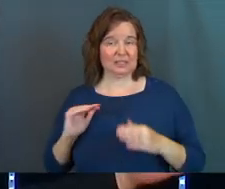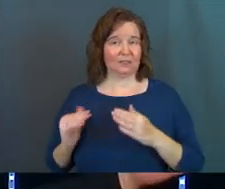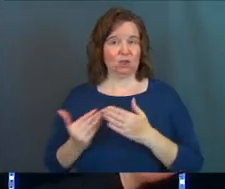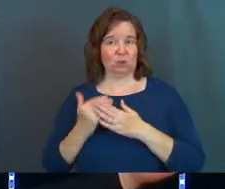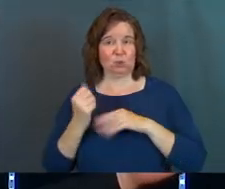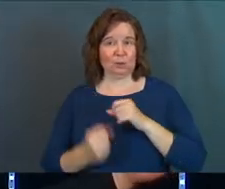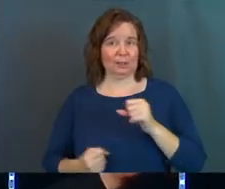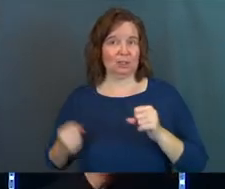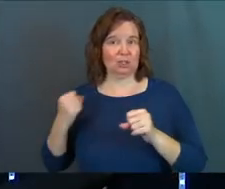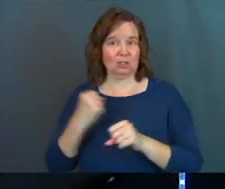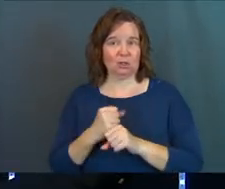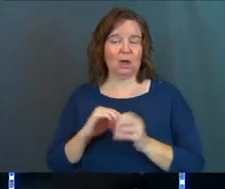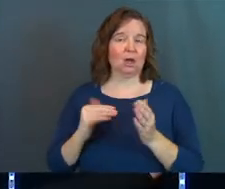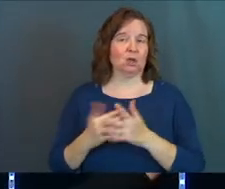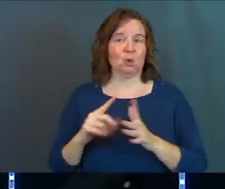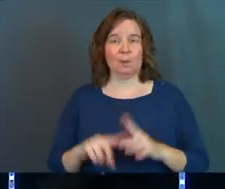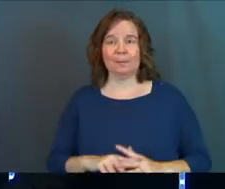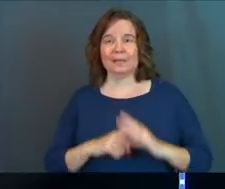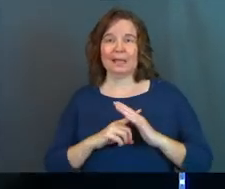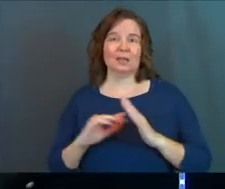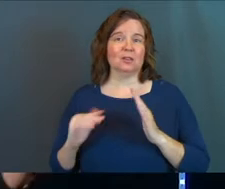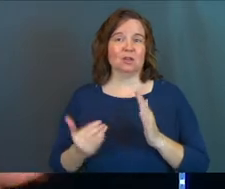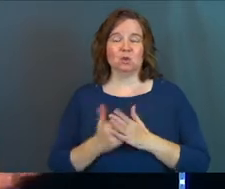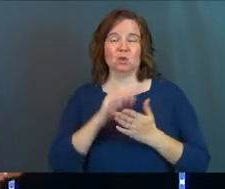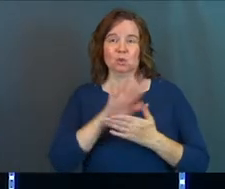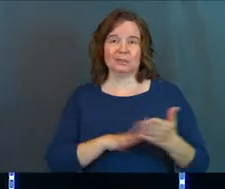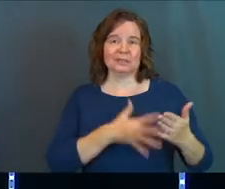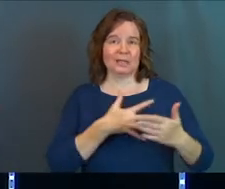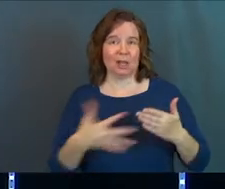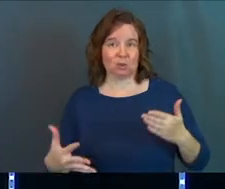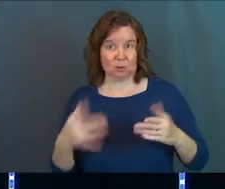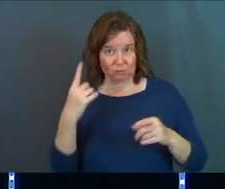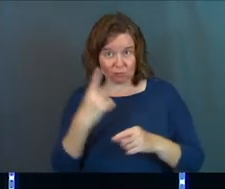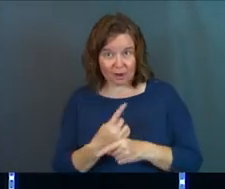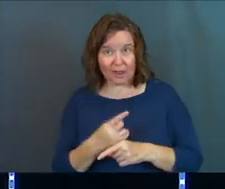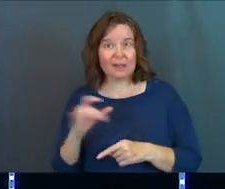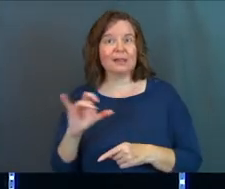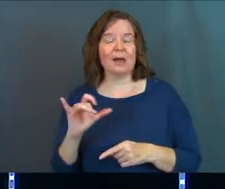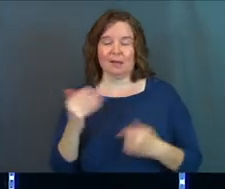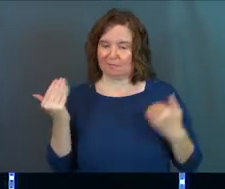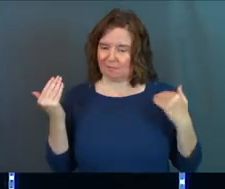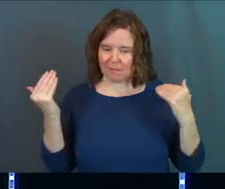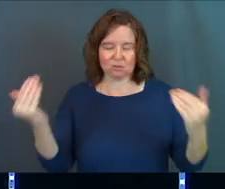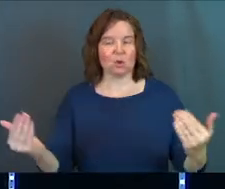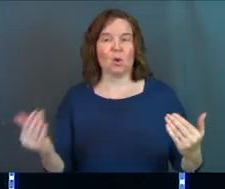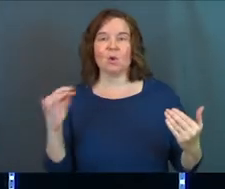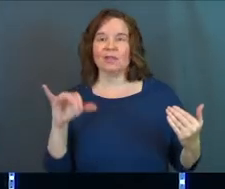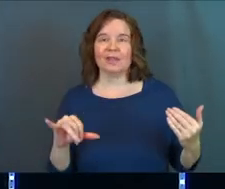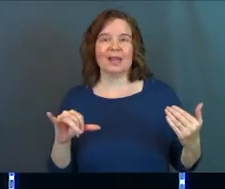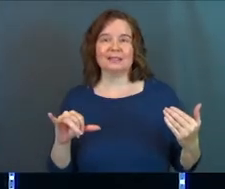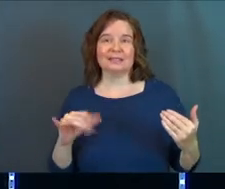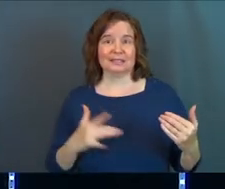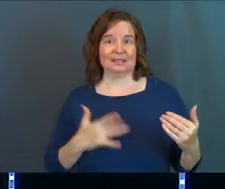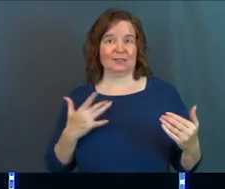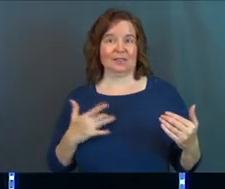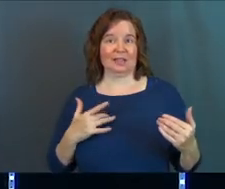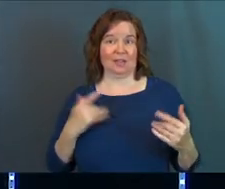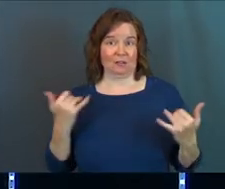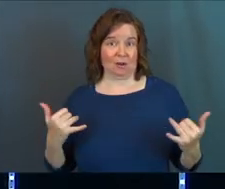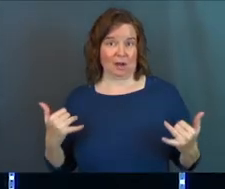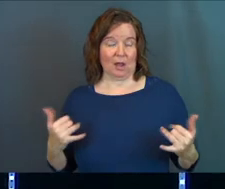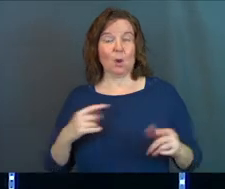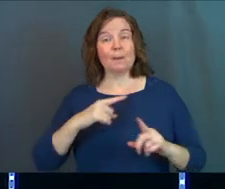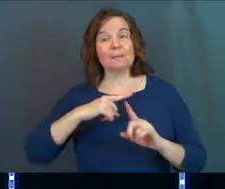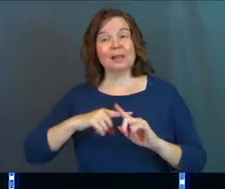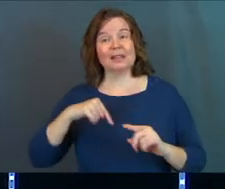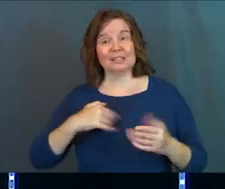a new year, a new beginning, there's a new schedule, right? Like, let's go. That's the feeling of right now.